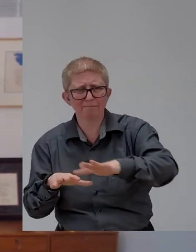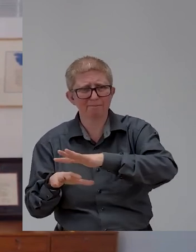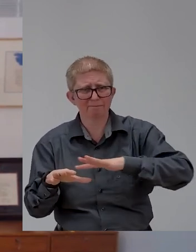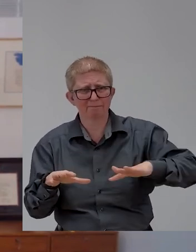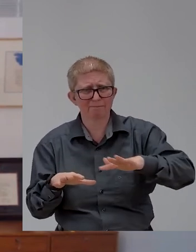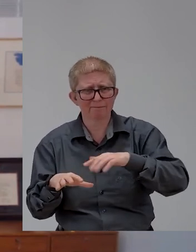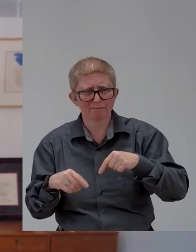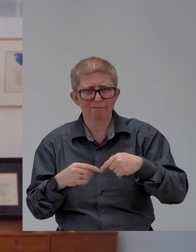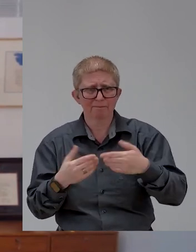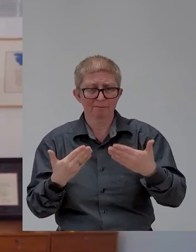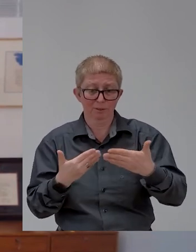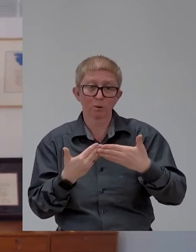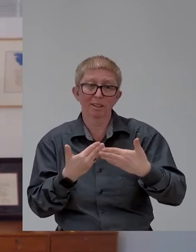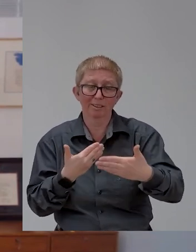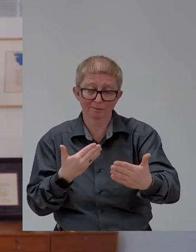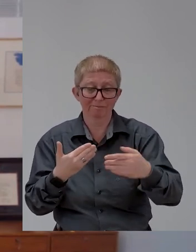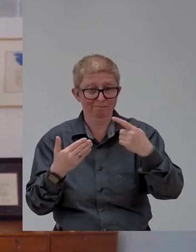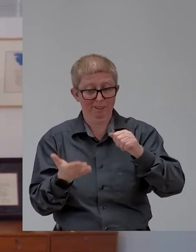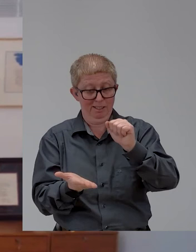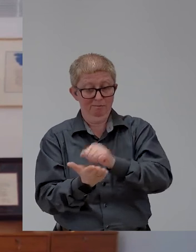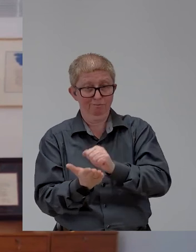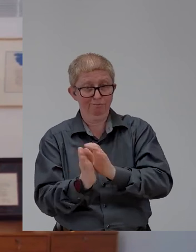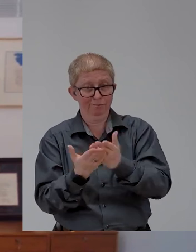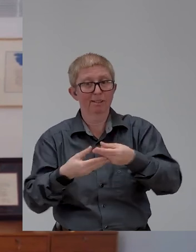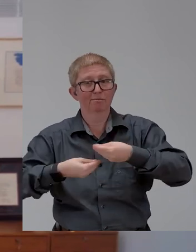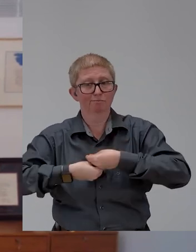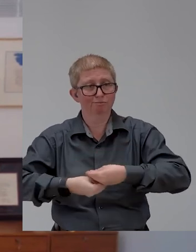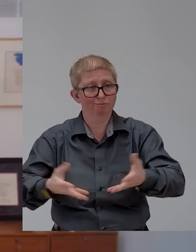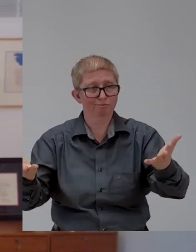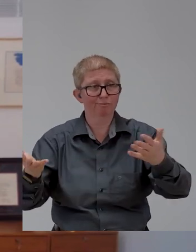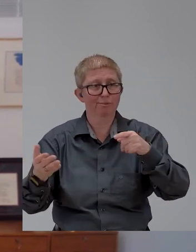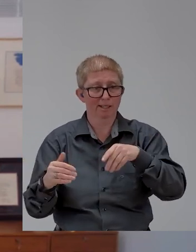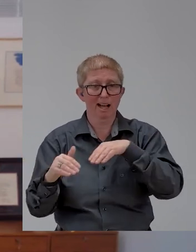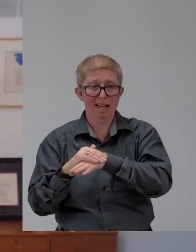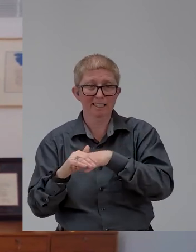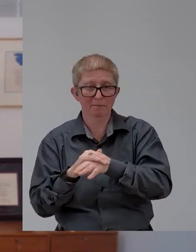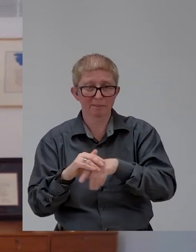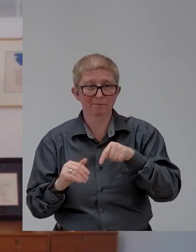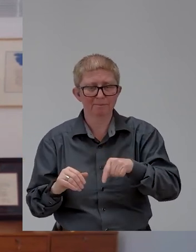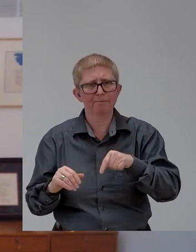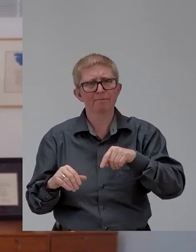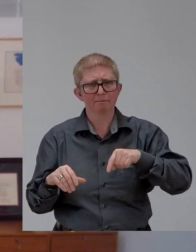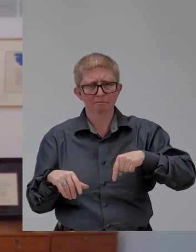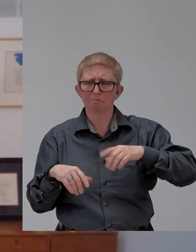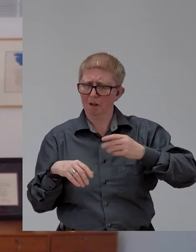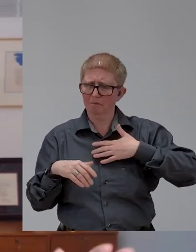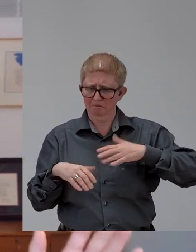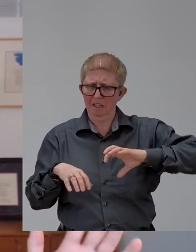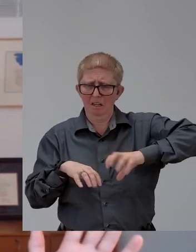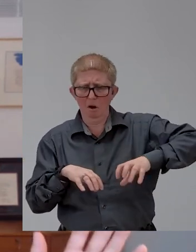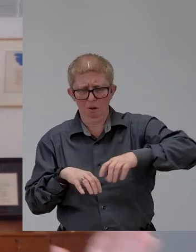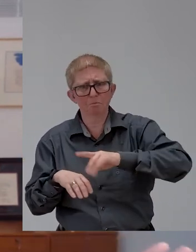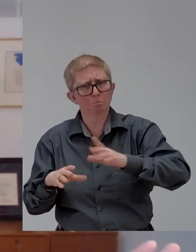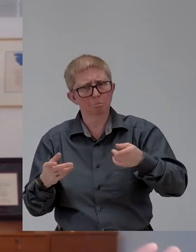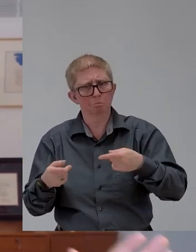innovation happening in developing areas. And so you see sort of this parallel where people say, oh, we're going to